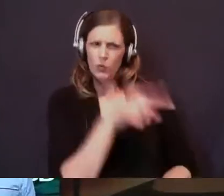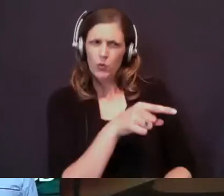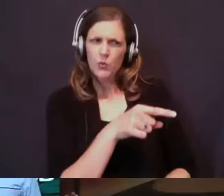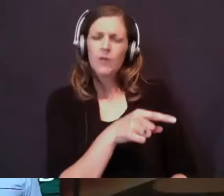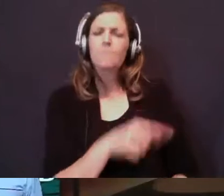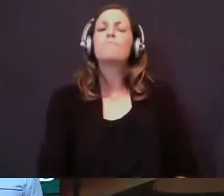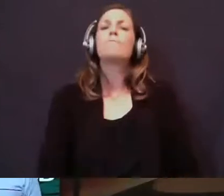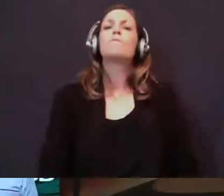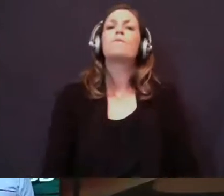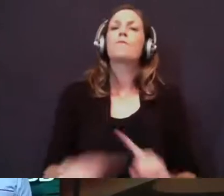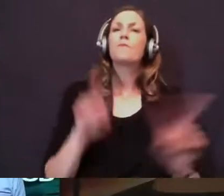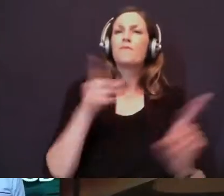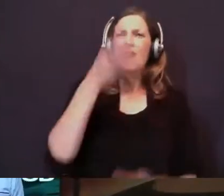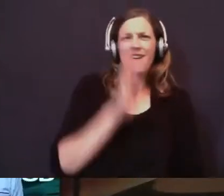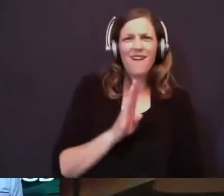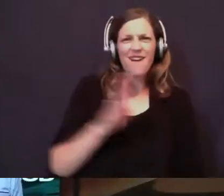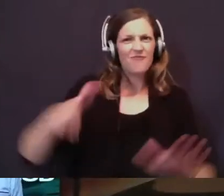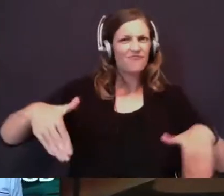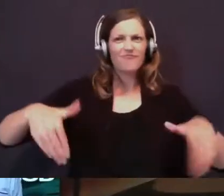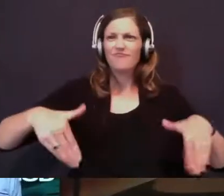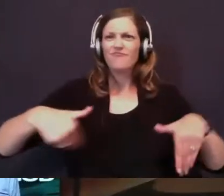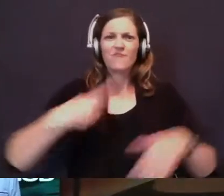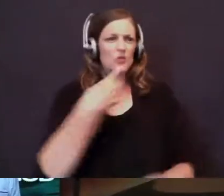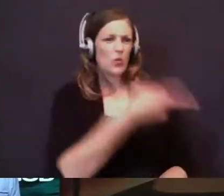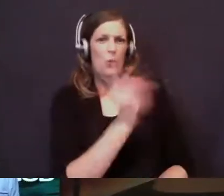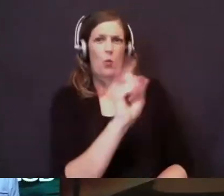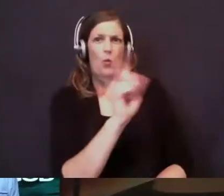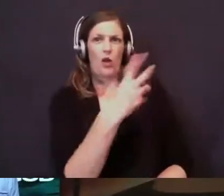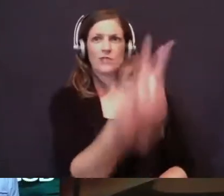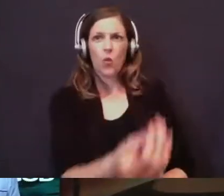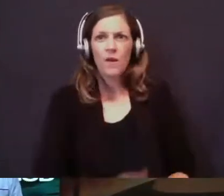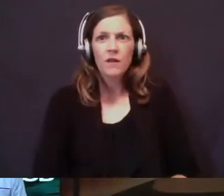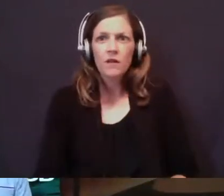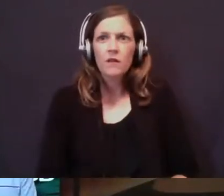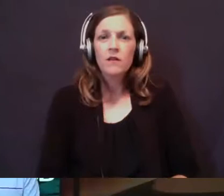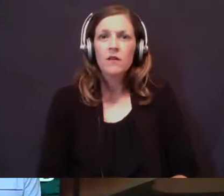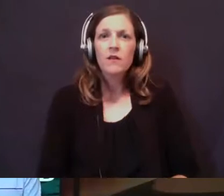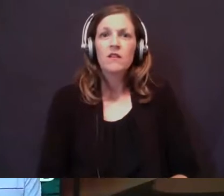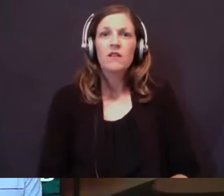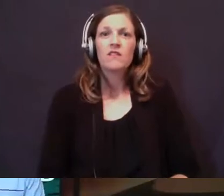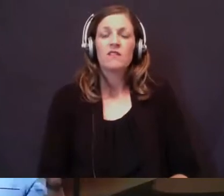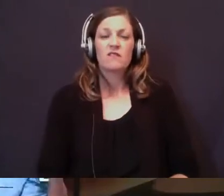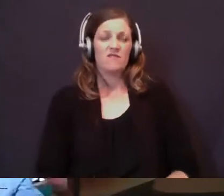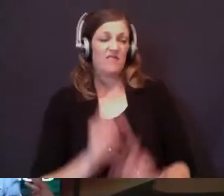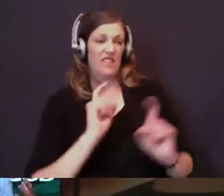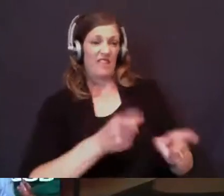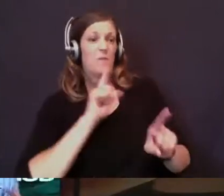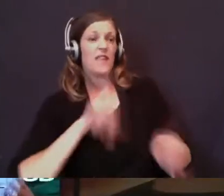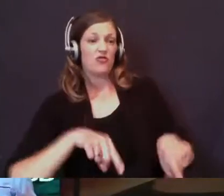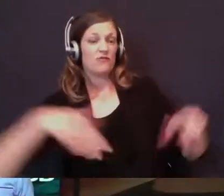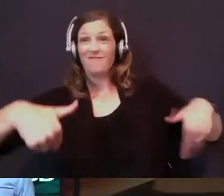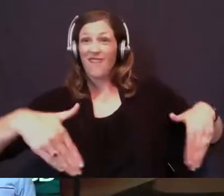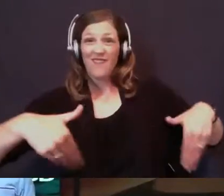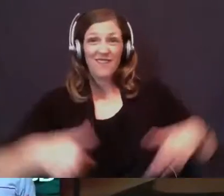But also God has not told him where he's taking him. God hasn't given him his answers. And in this